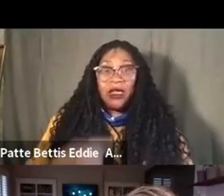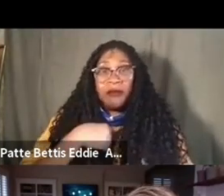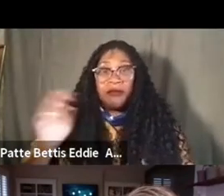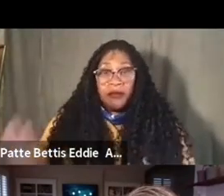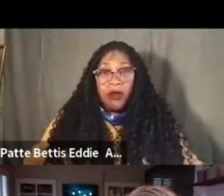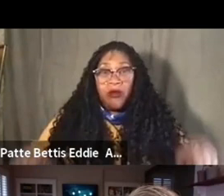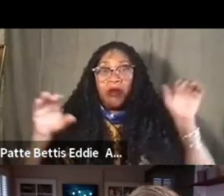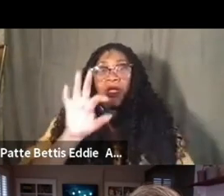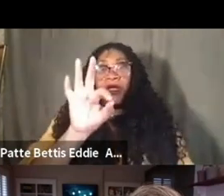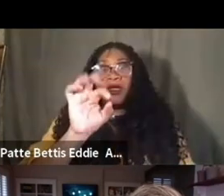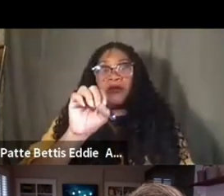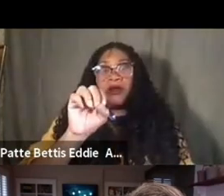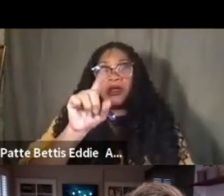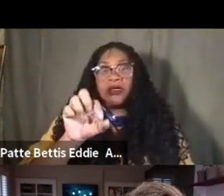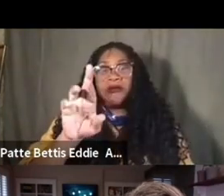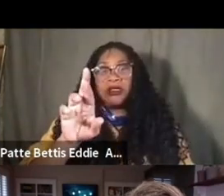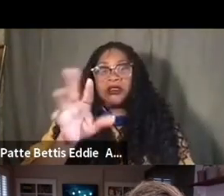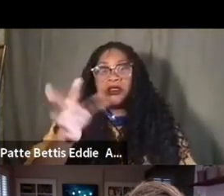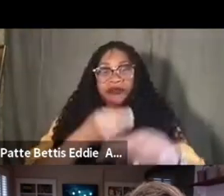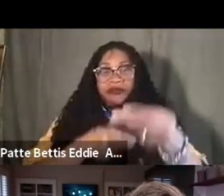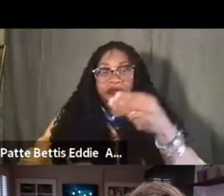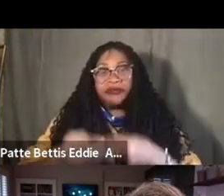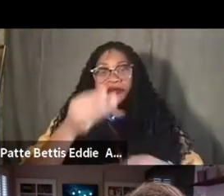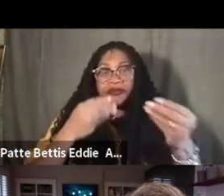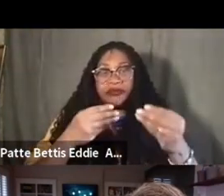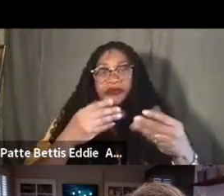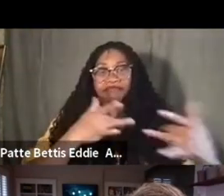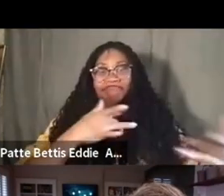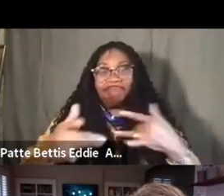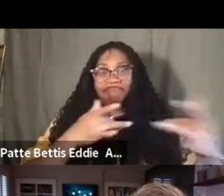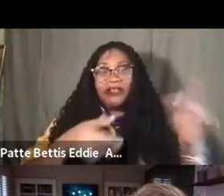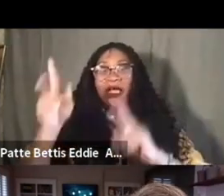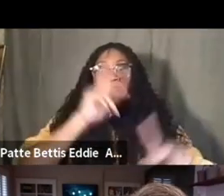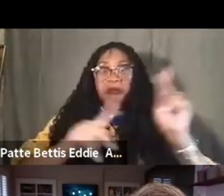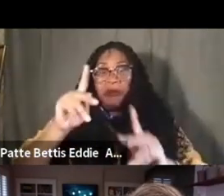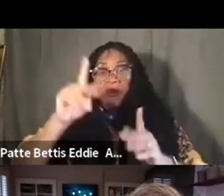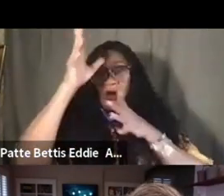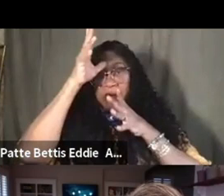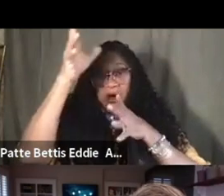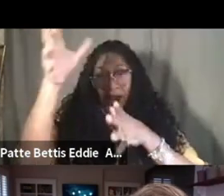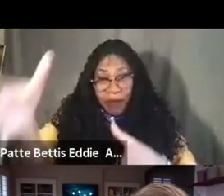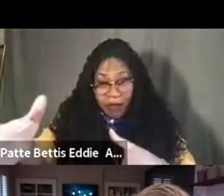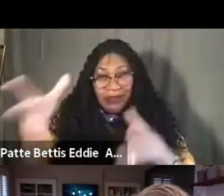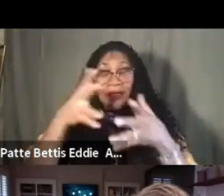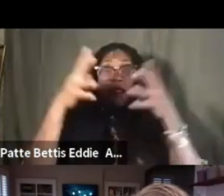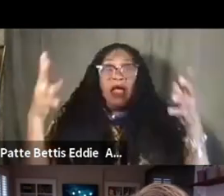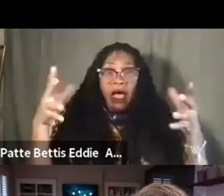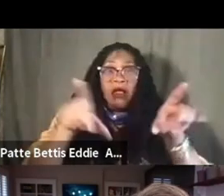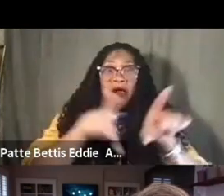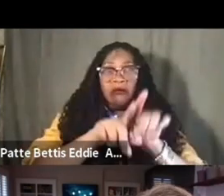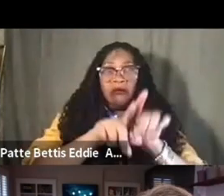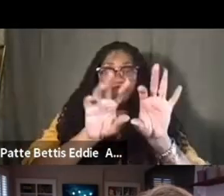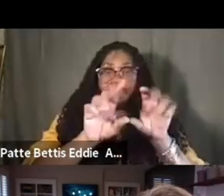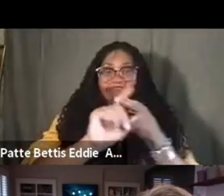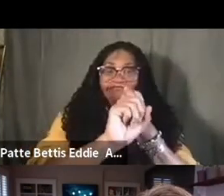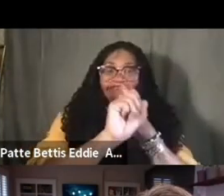up in foster care and the people that I was able to count on in my community were my grandparents and a lot of their friends. And when they